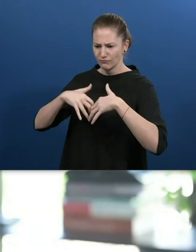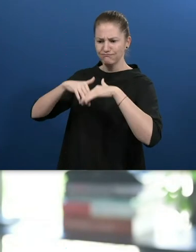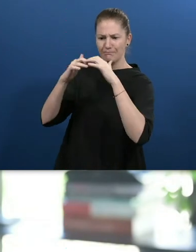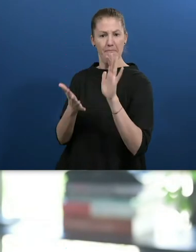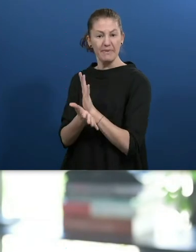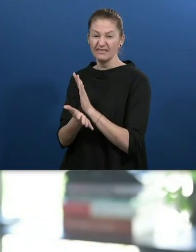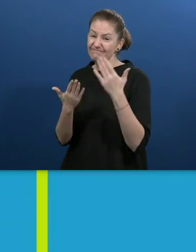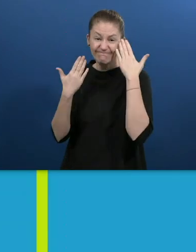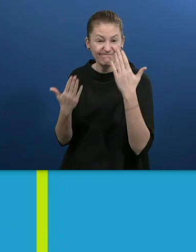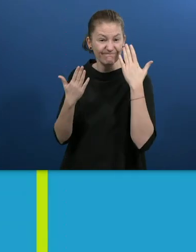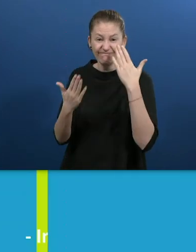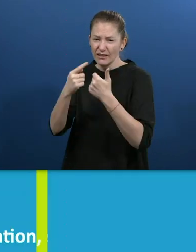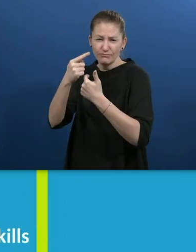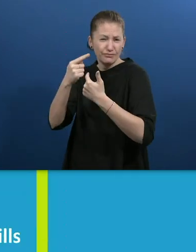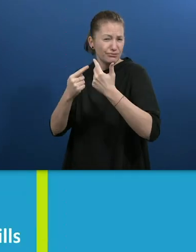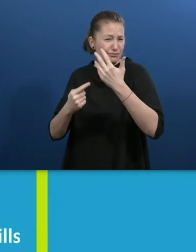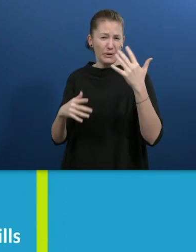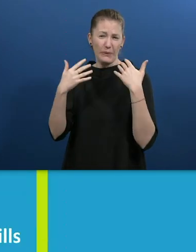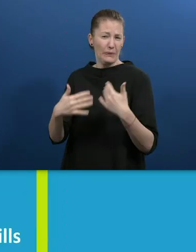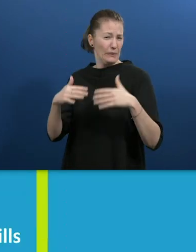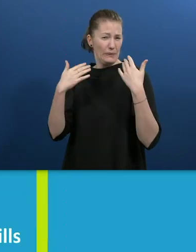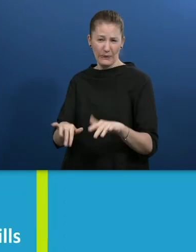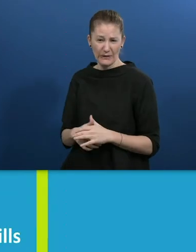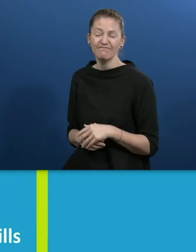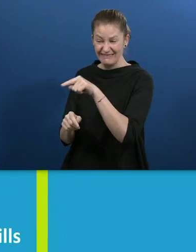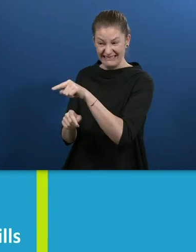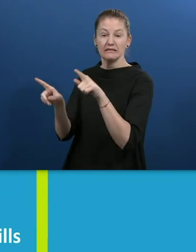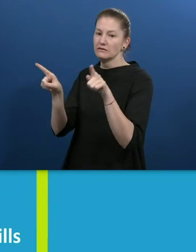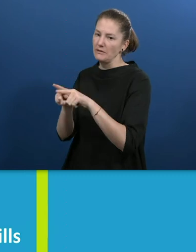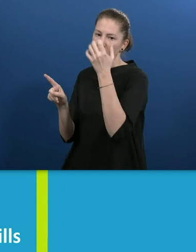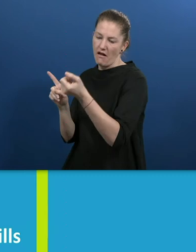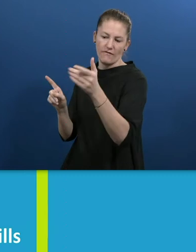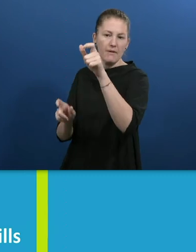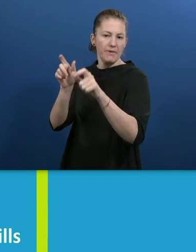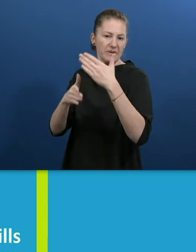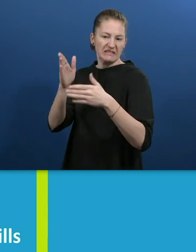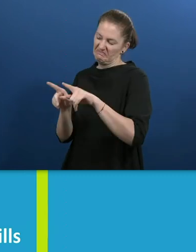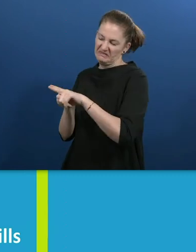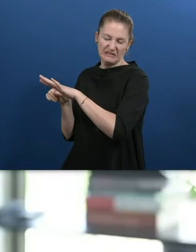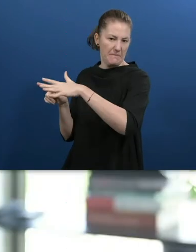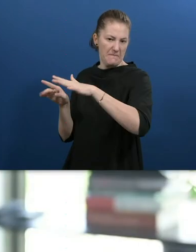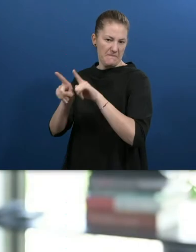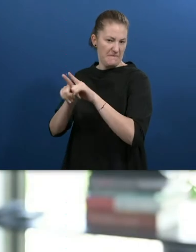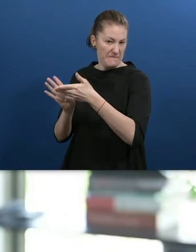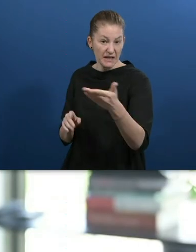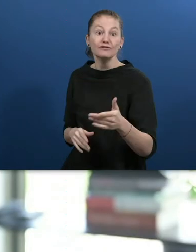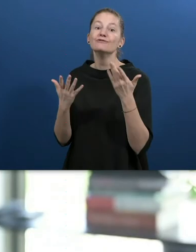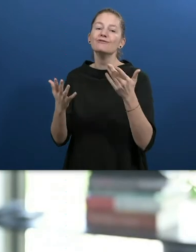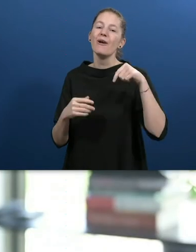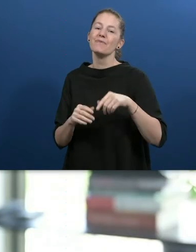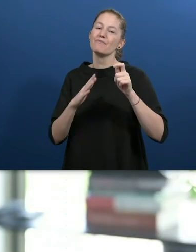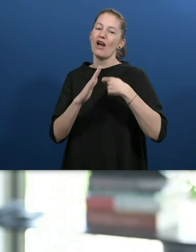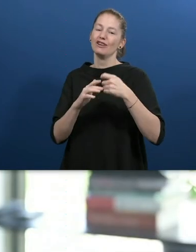not have the right skills to run his own business. Similar challenges are faced by the majority of the persons with disabilities